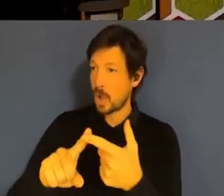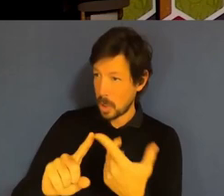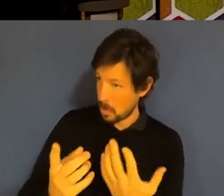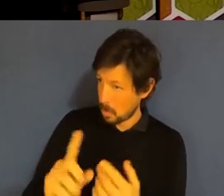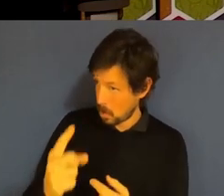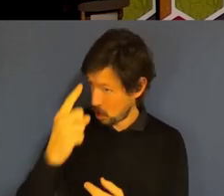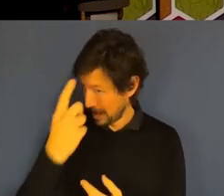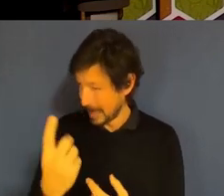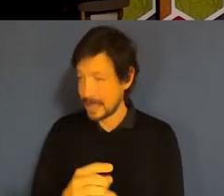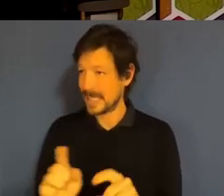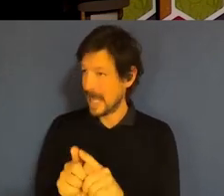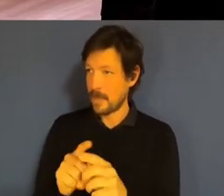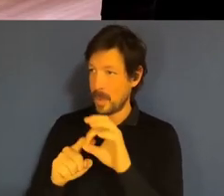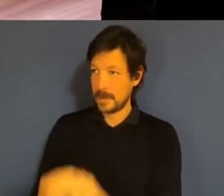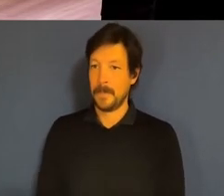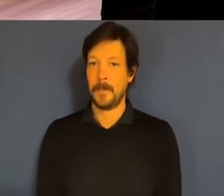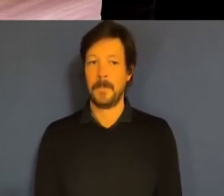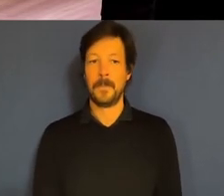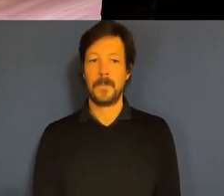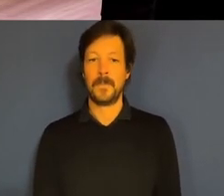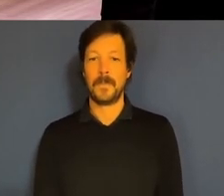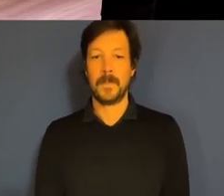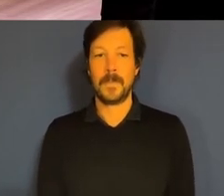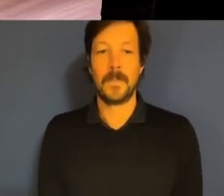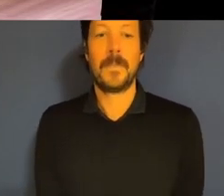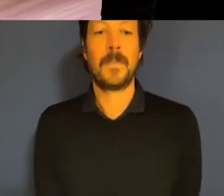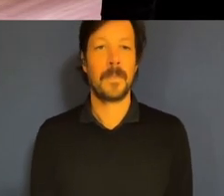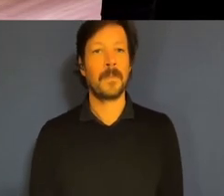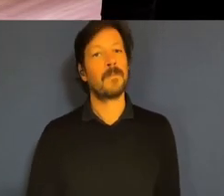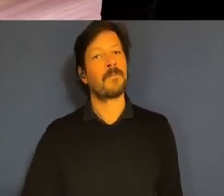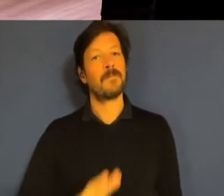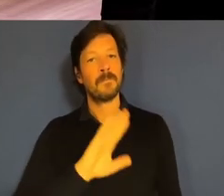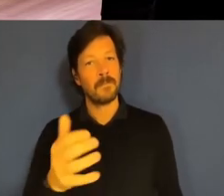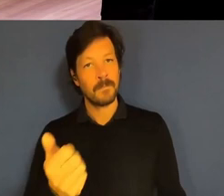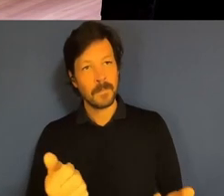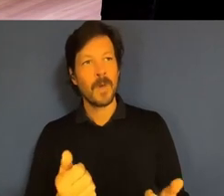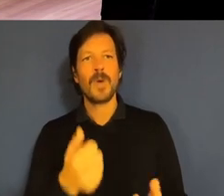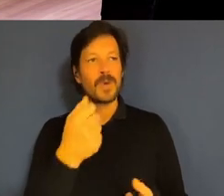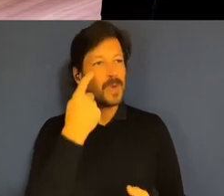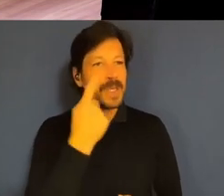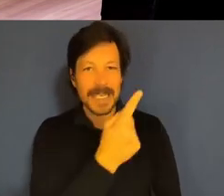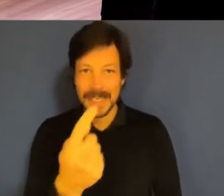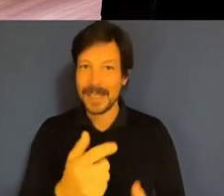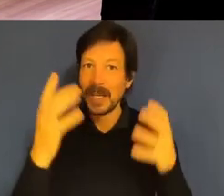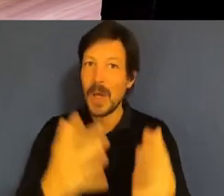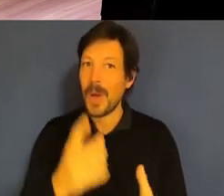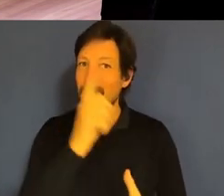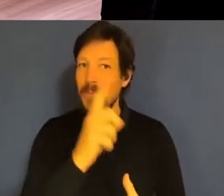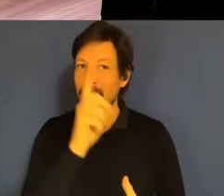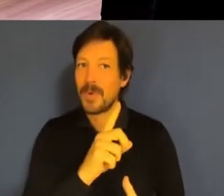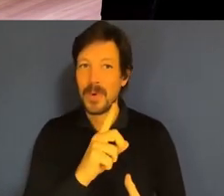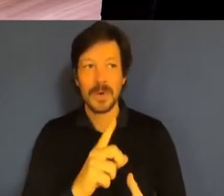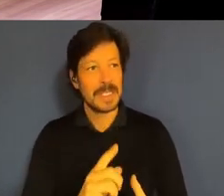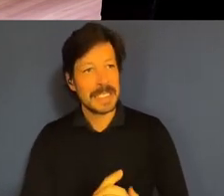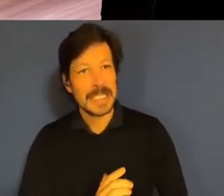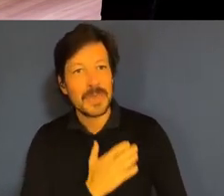Yeah, thanks, Claire. And Wondiwara, everyone. Great to see so many people interested in the sector